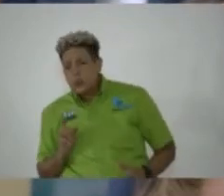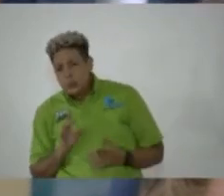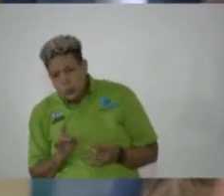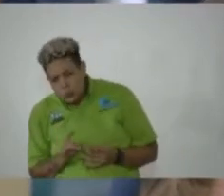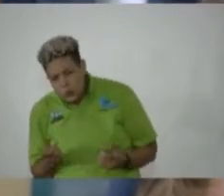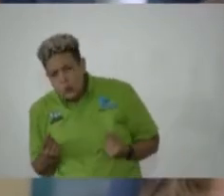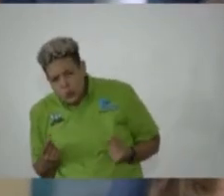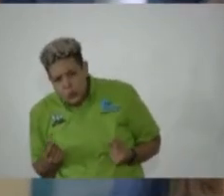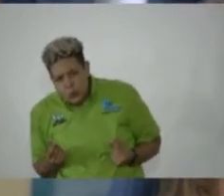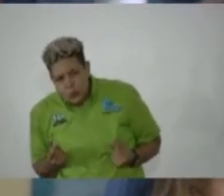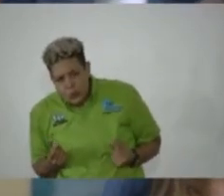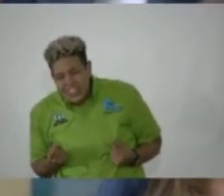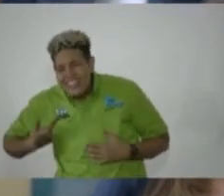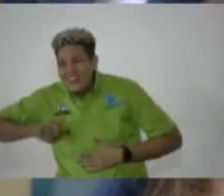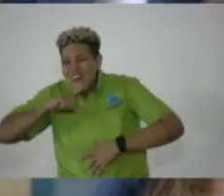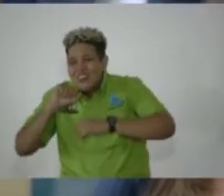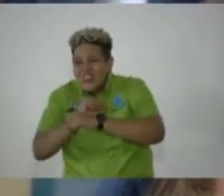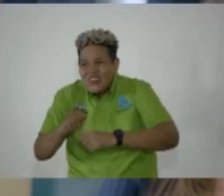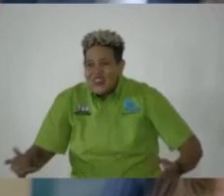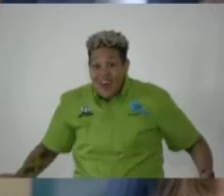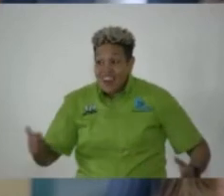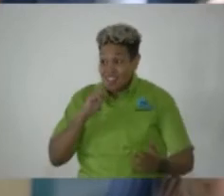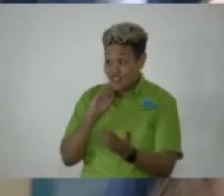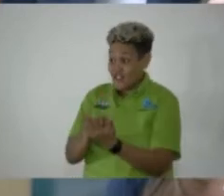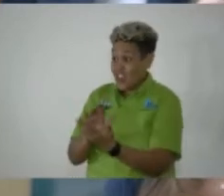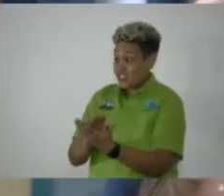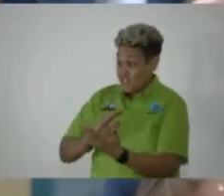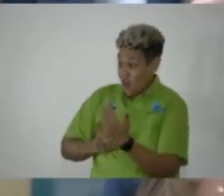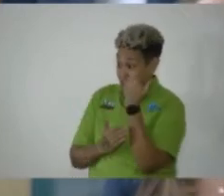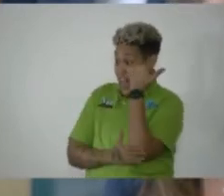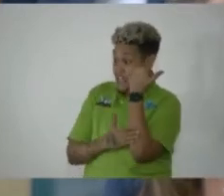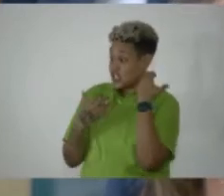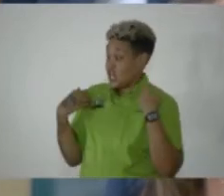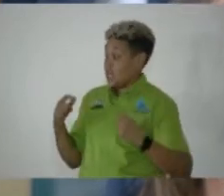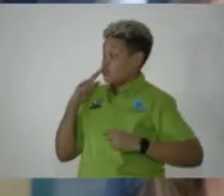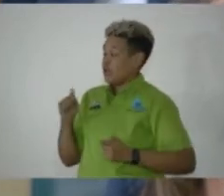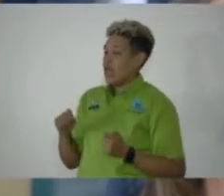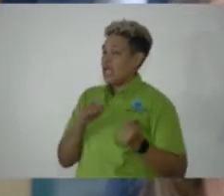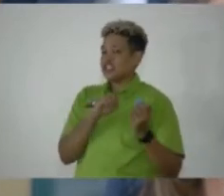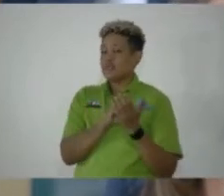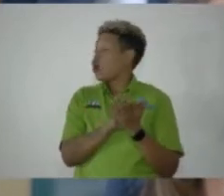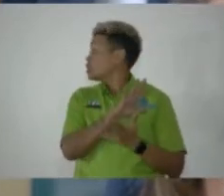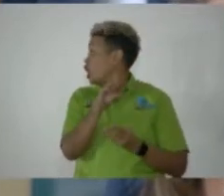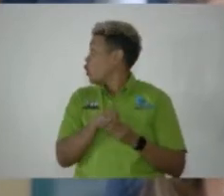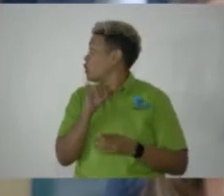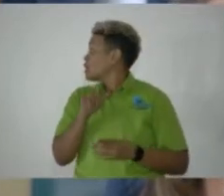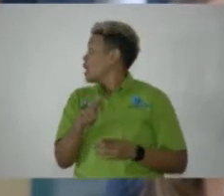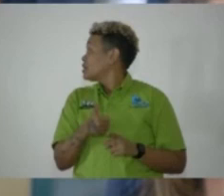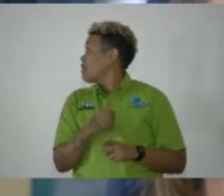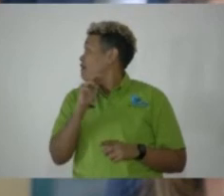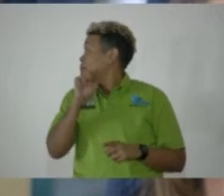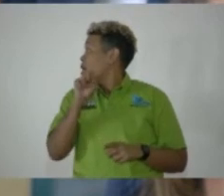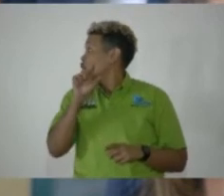that we ensured that the records of our national heroes were expunged, including that of Marcus